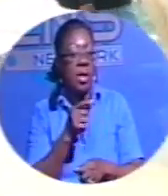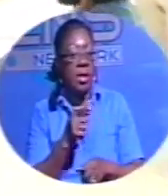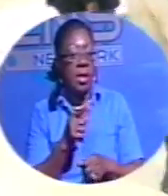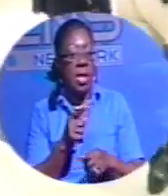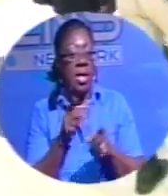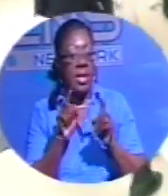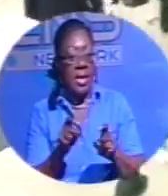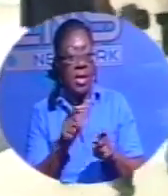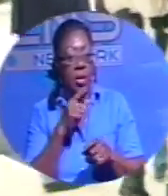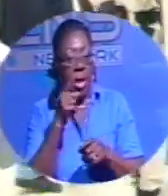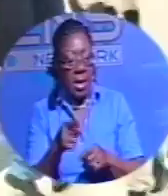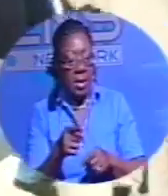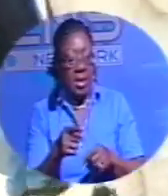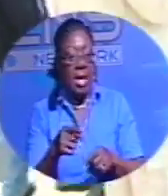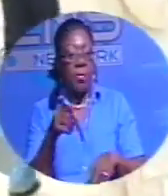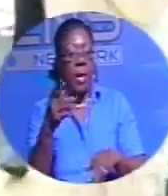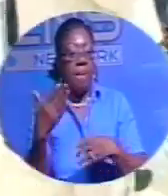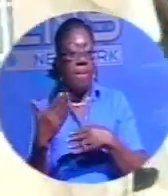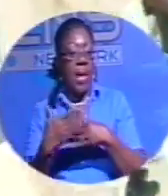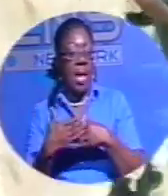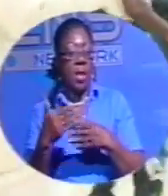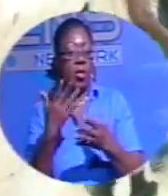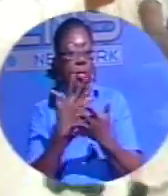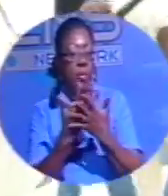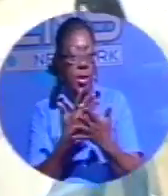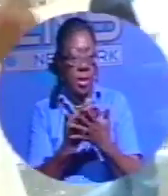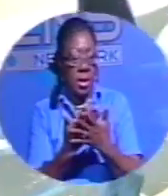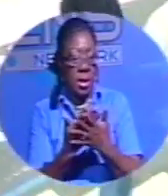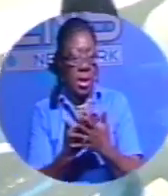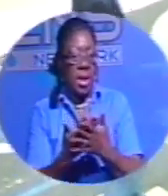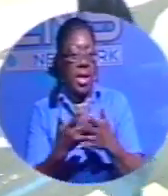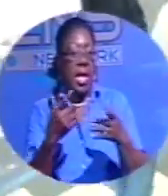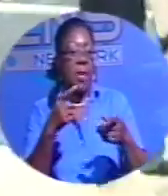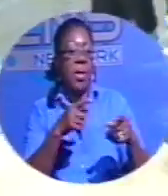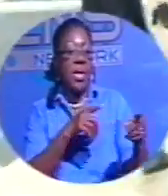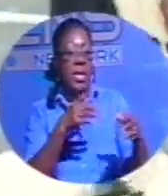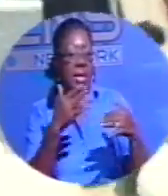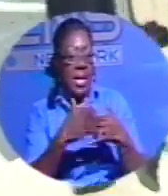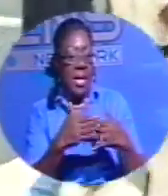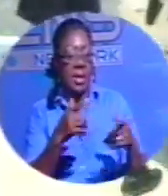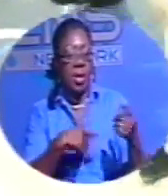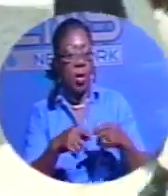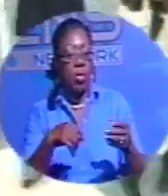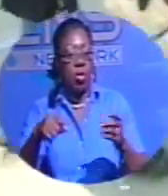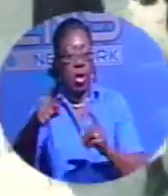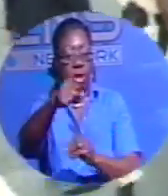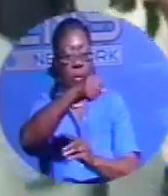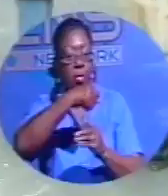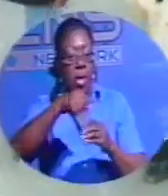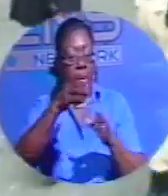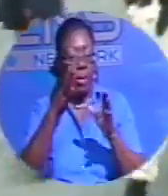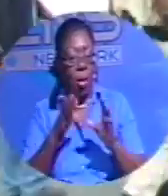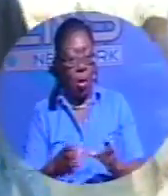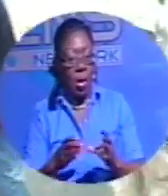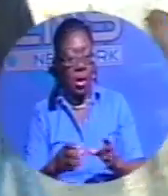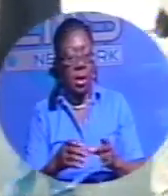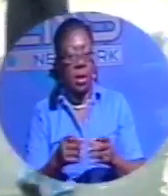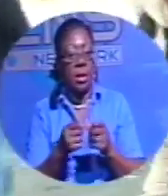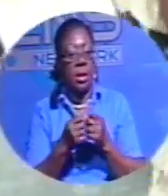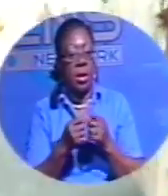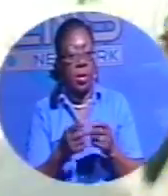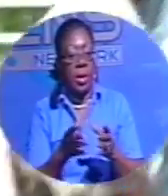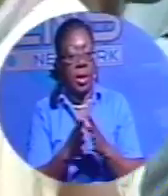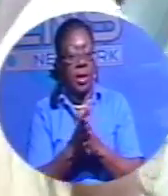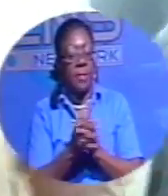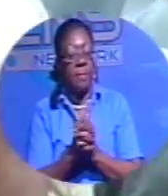and has been remanded to prison. The matter will be fast-tracked to the Supreme Court, eliminating the need for a pretrial